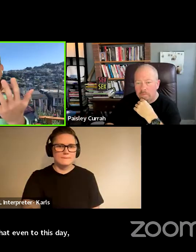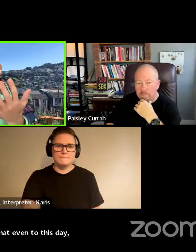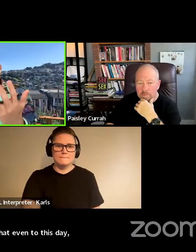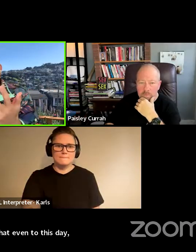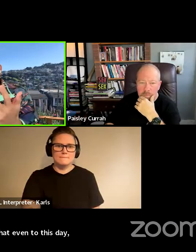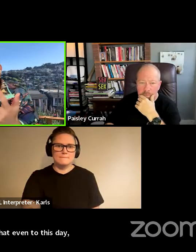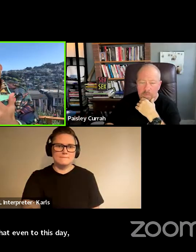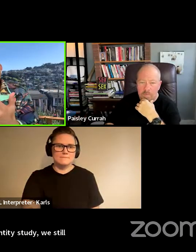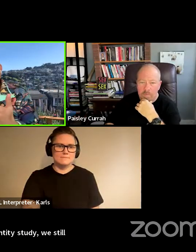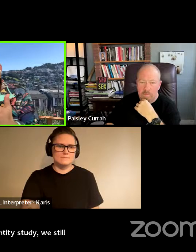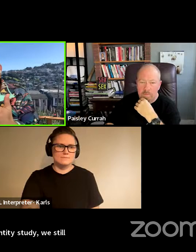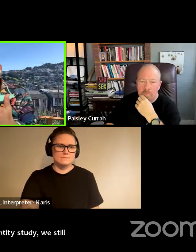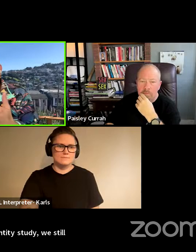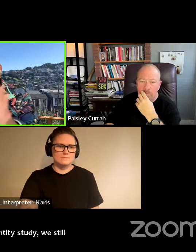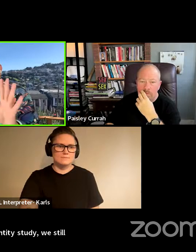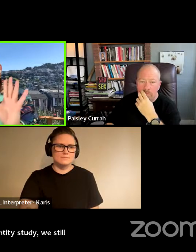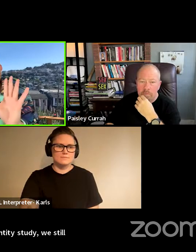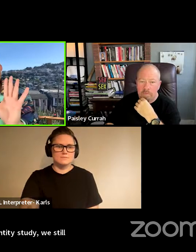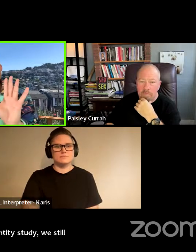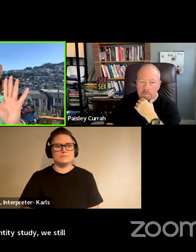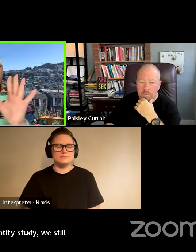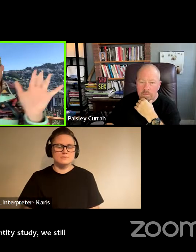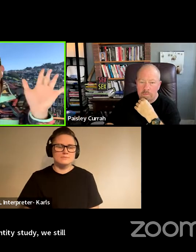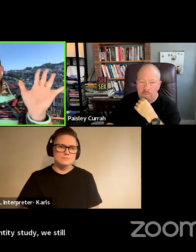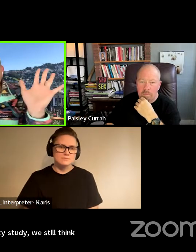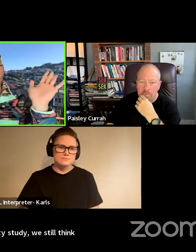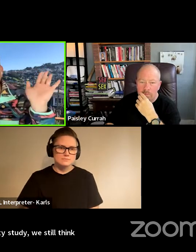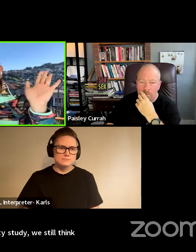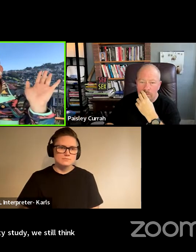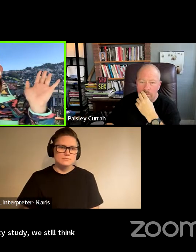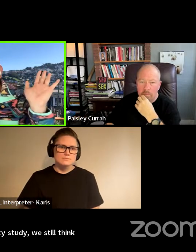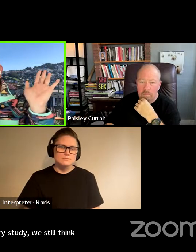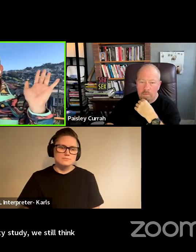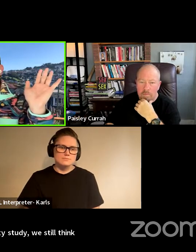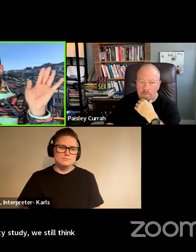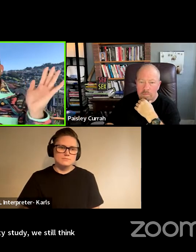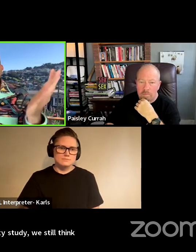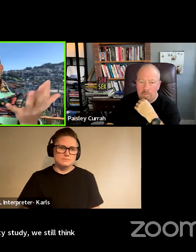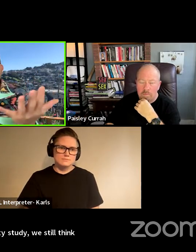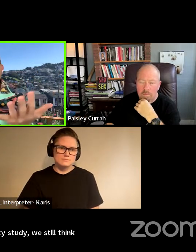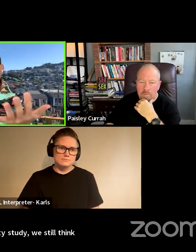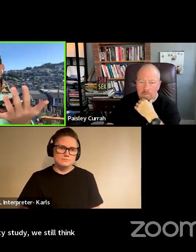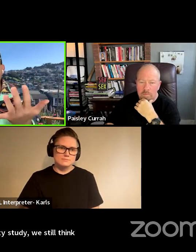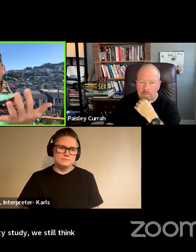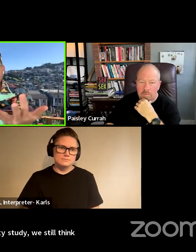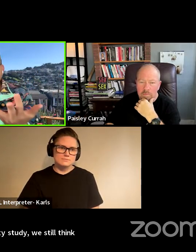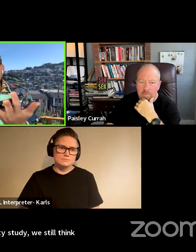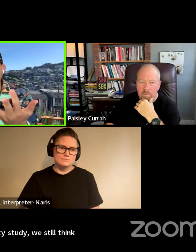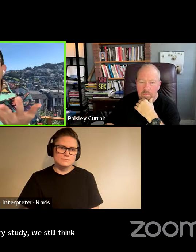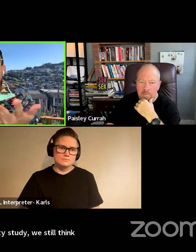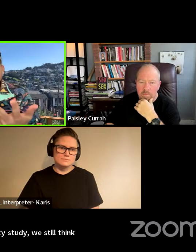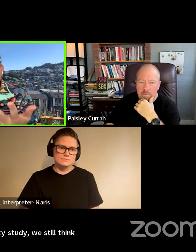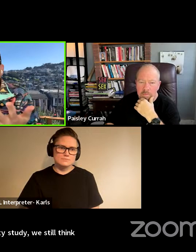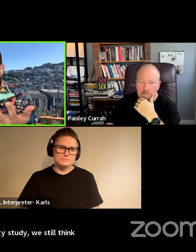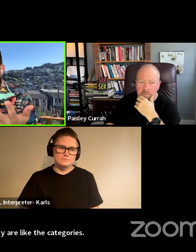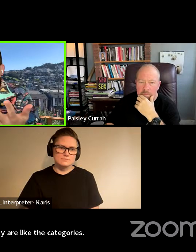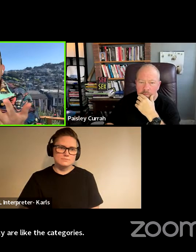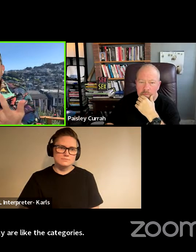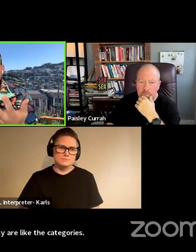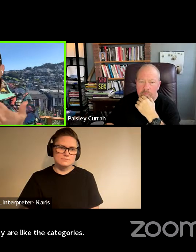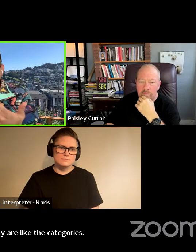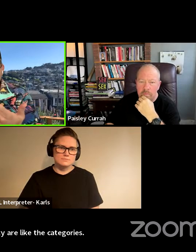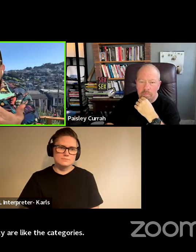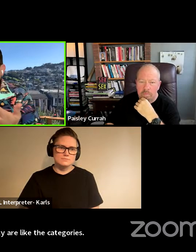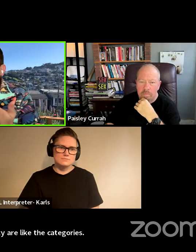we still think race, class, gender, sexuality, ability are like the categories as opposed to mood, temperament,